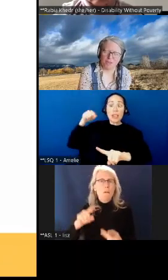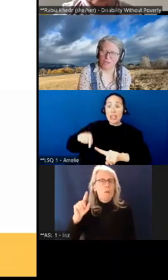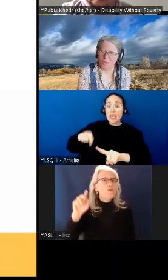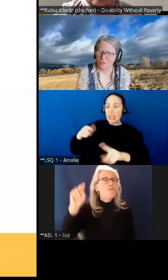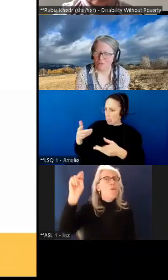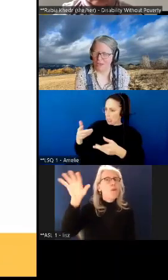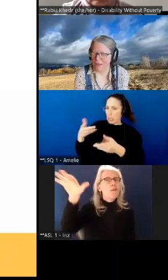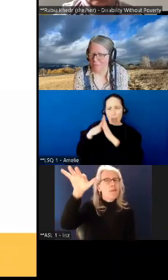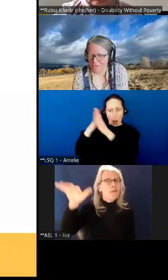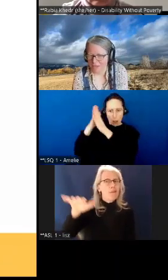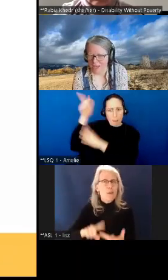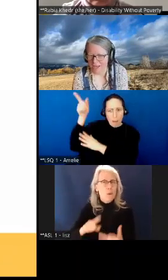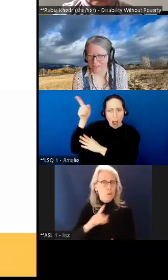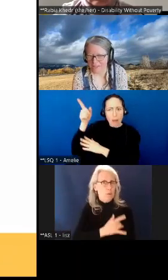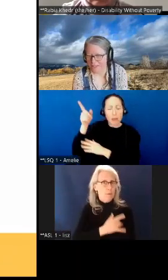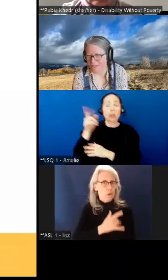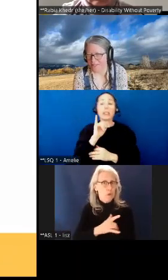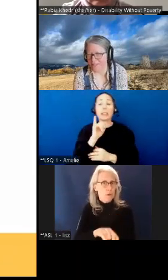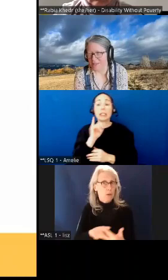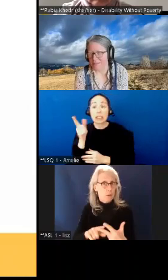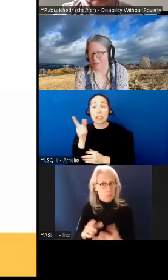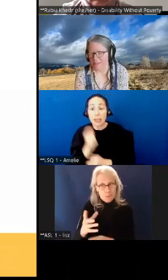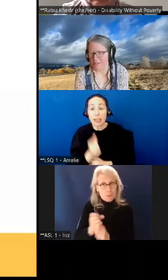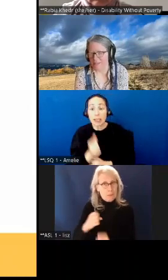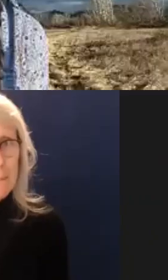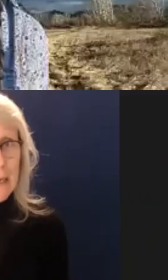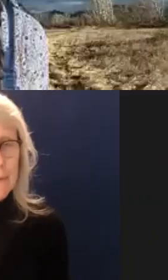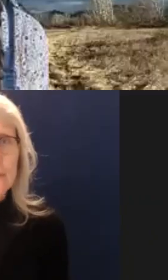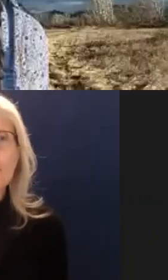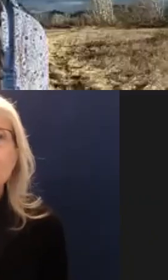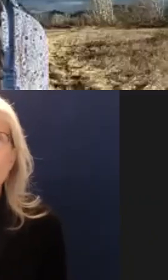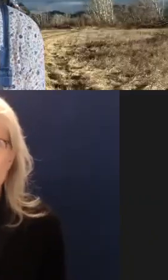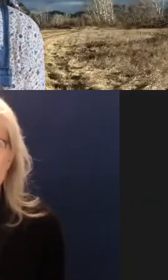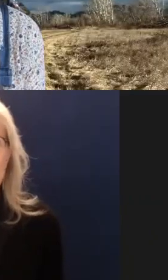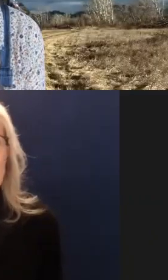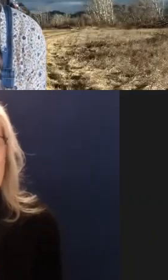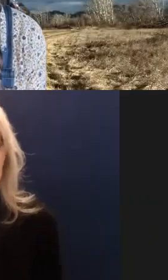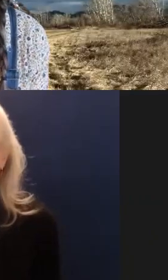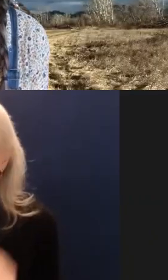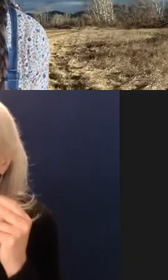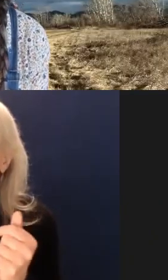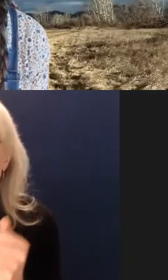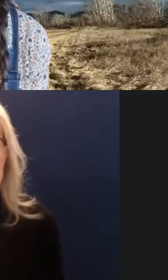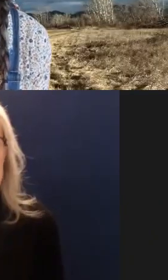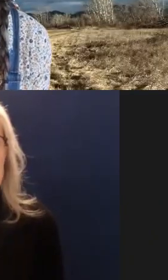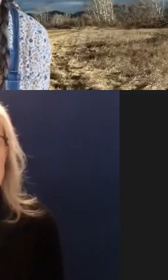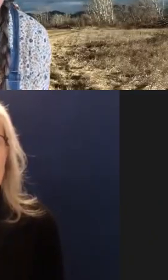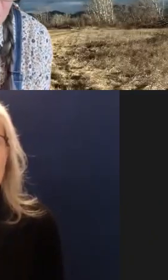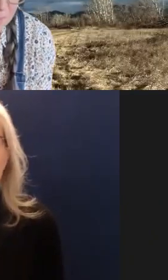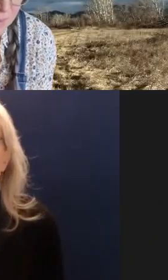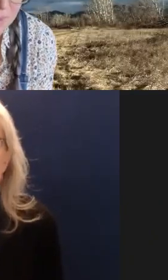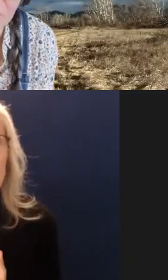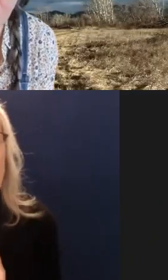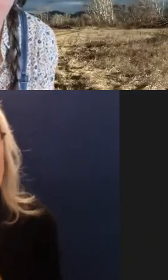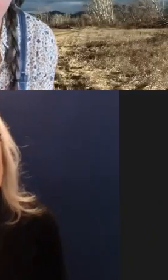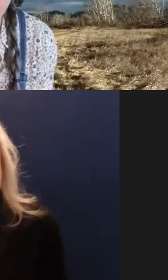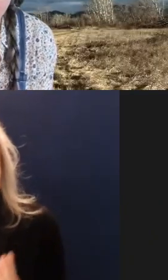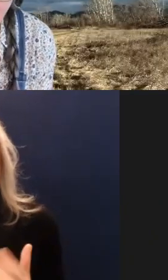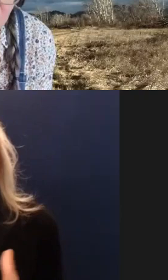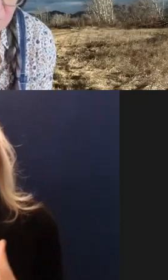benefit you should get immediate access to the cdb no more hoops let's um let's just keep on going